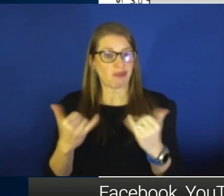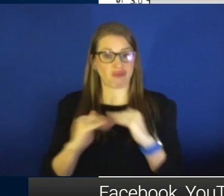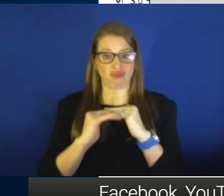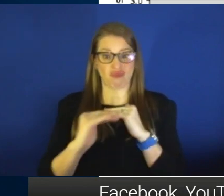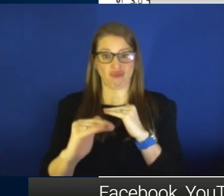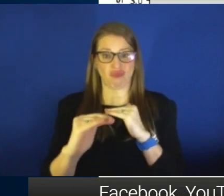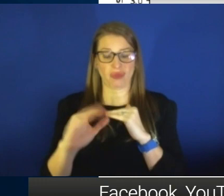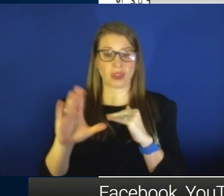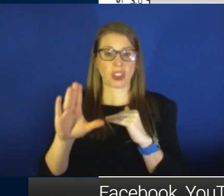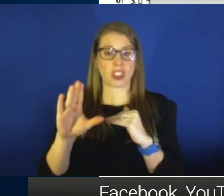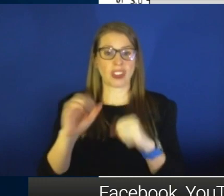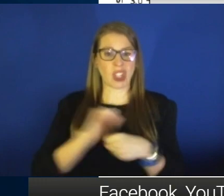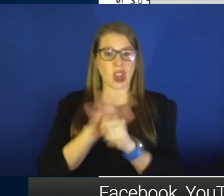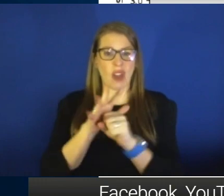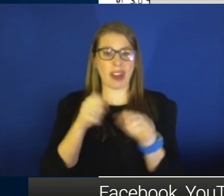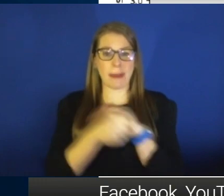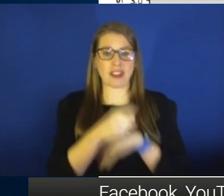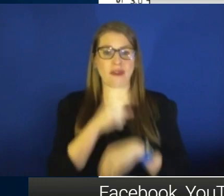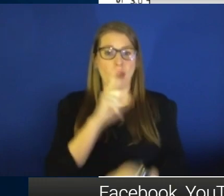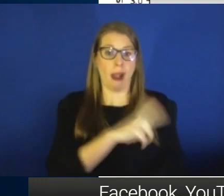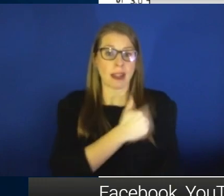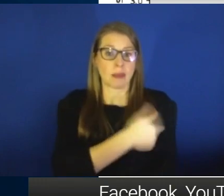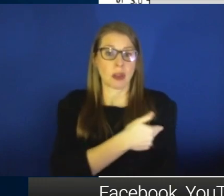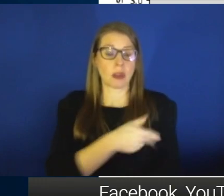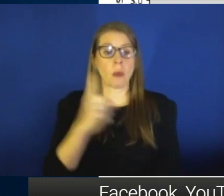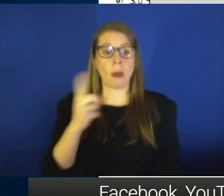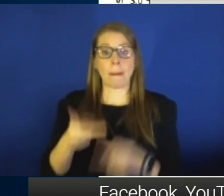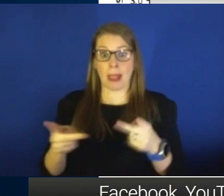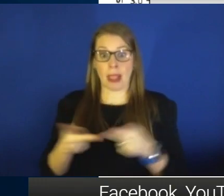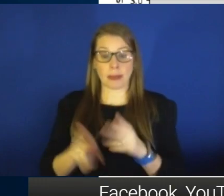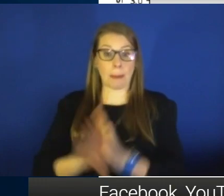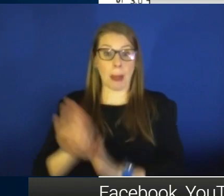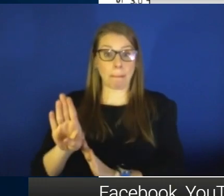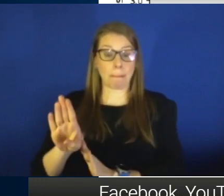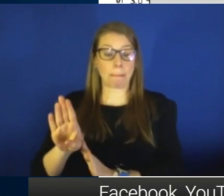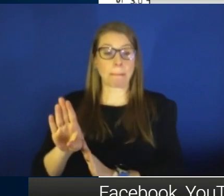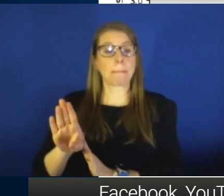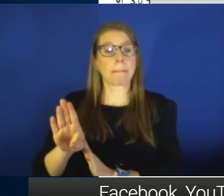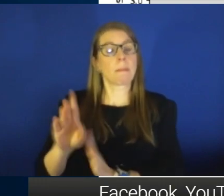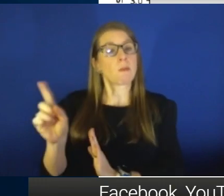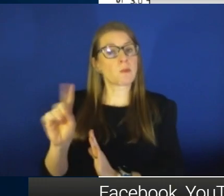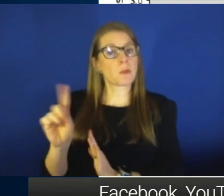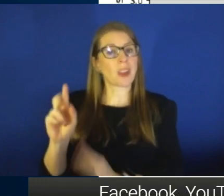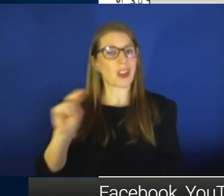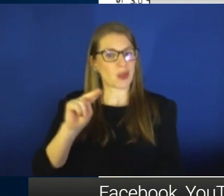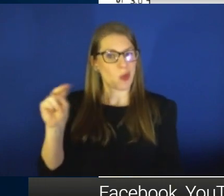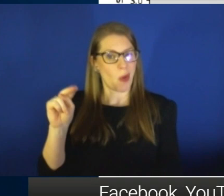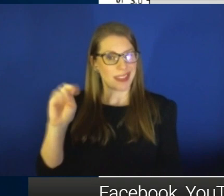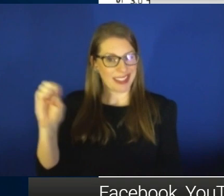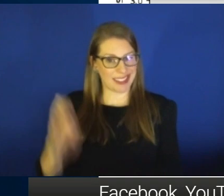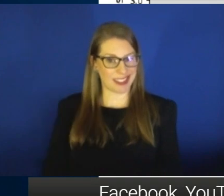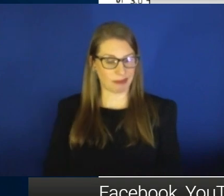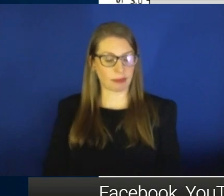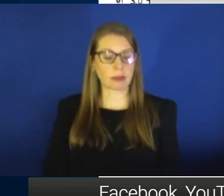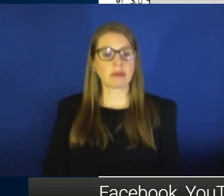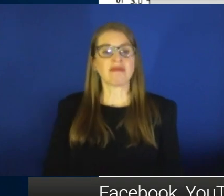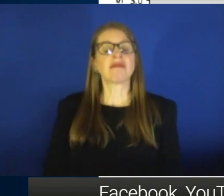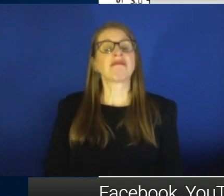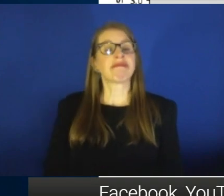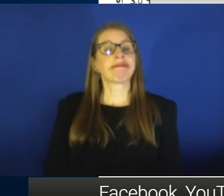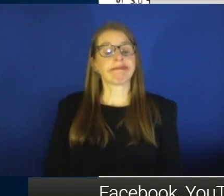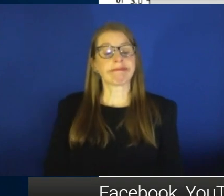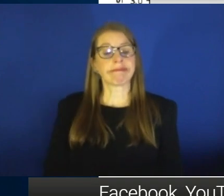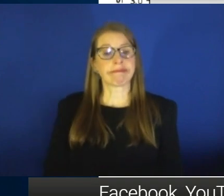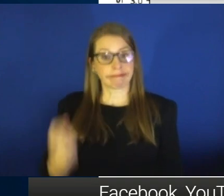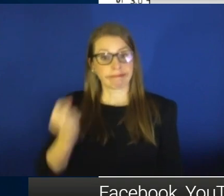admissions in the hospitals. The one place where we are seeing an increase right now is the Northeast, which makes sense considering where